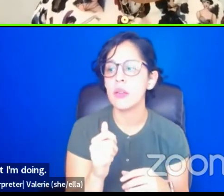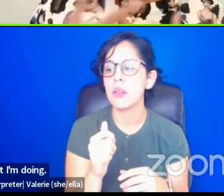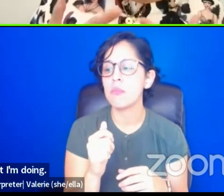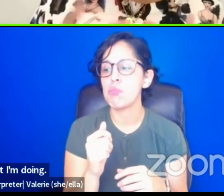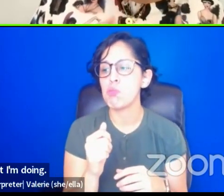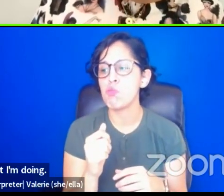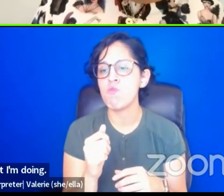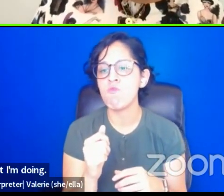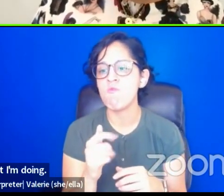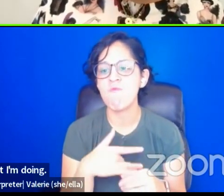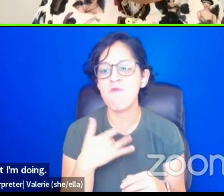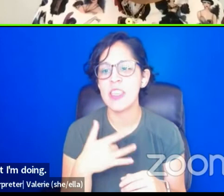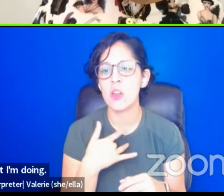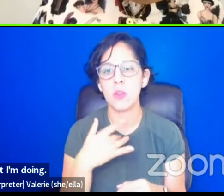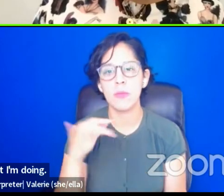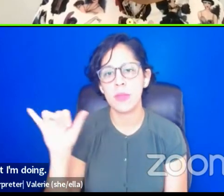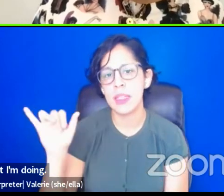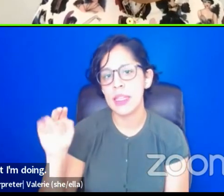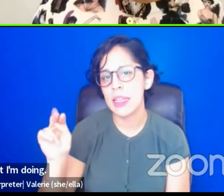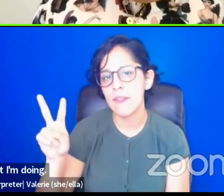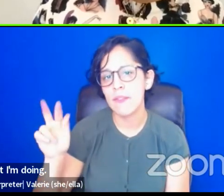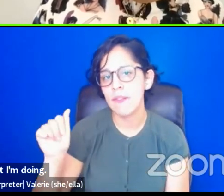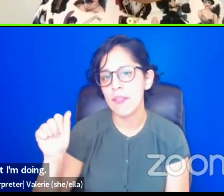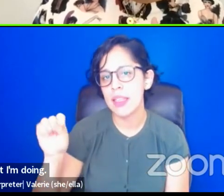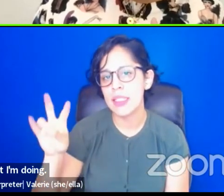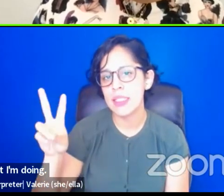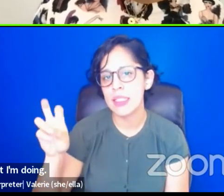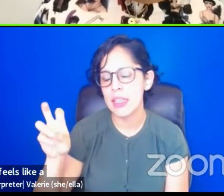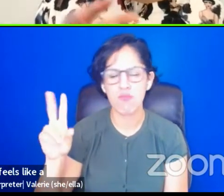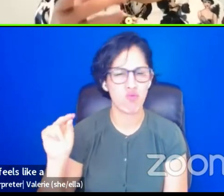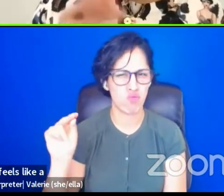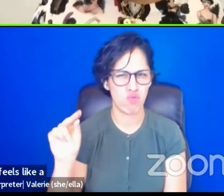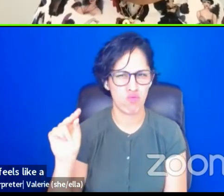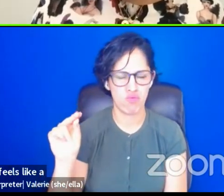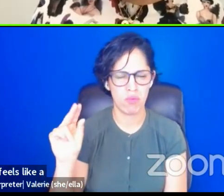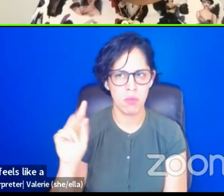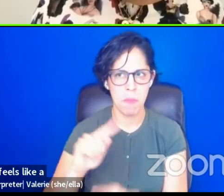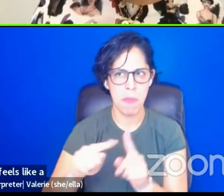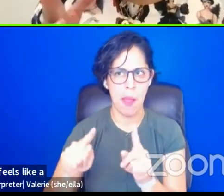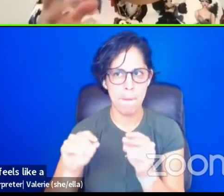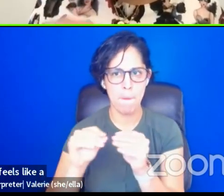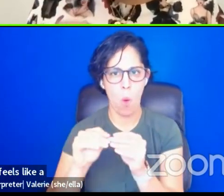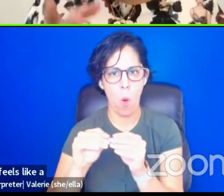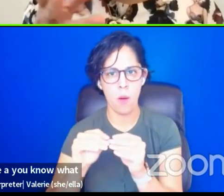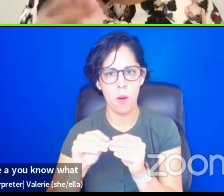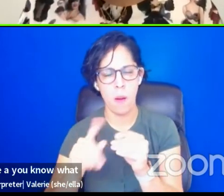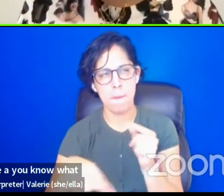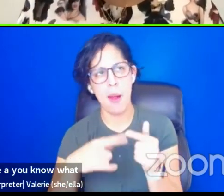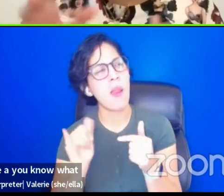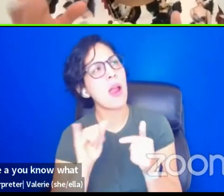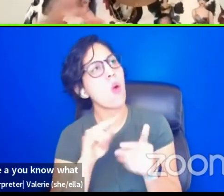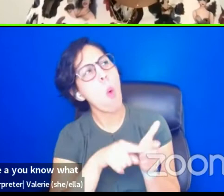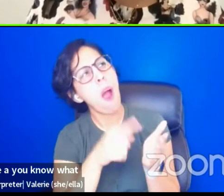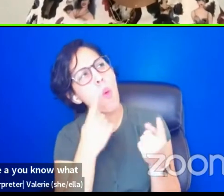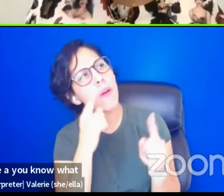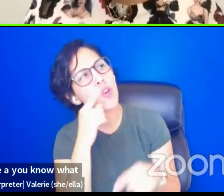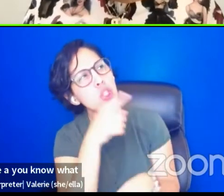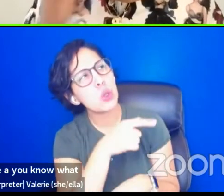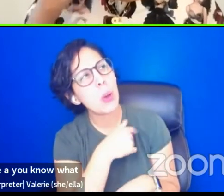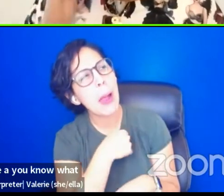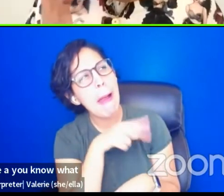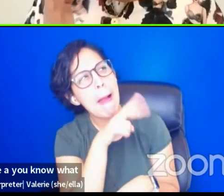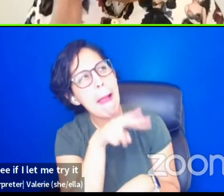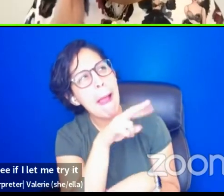it doesn't feel invasive. It feels like, uh, you know, what, what path worked for you? Let me see if I, let me try it out.